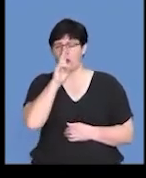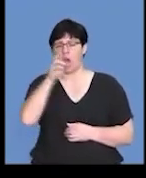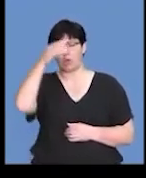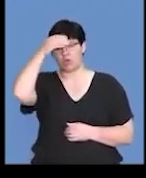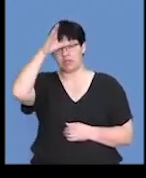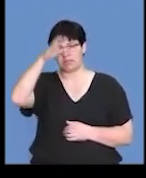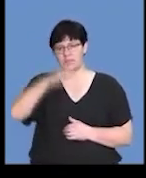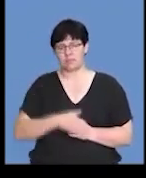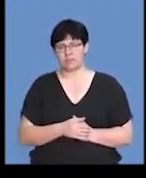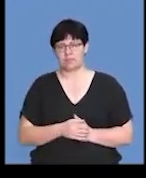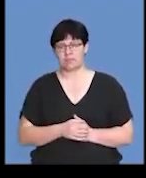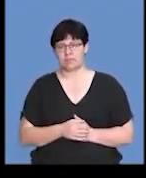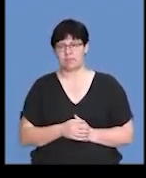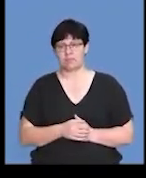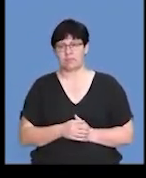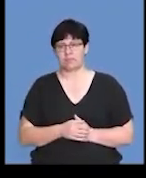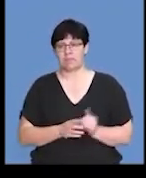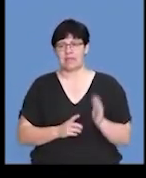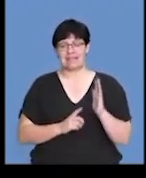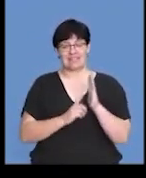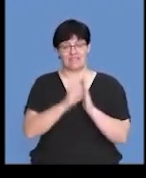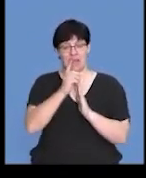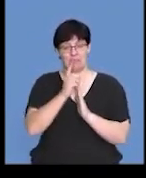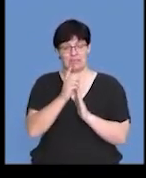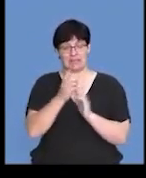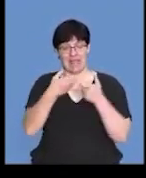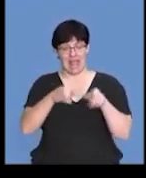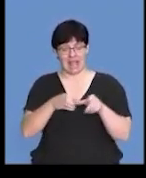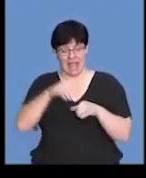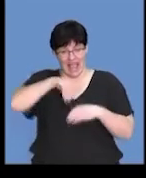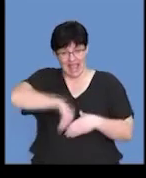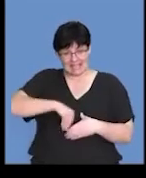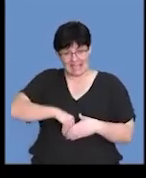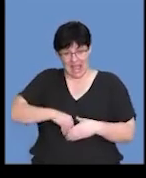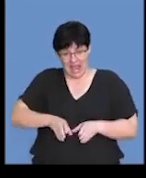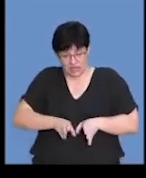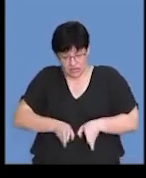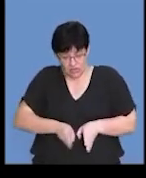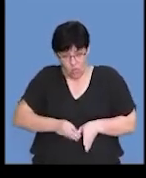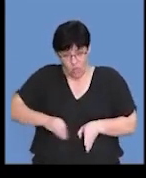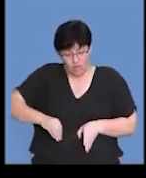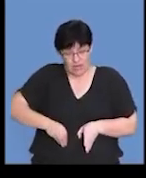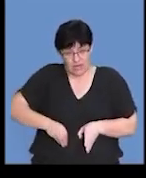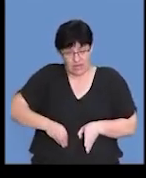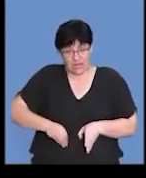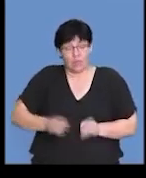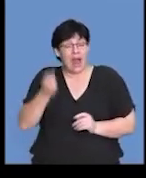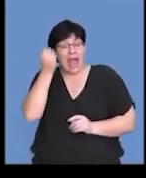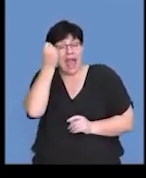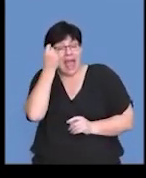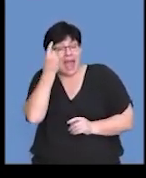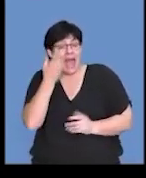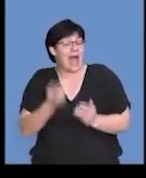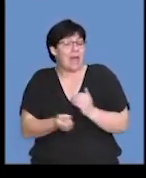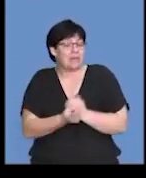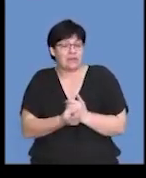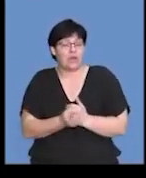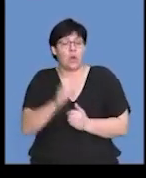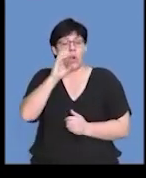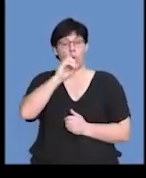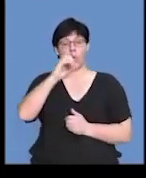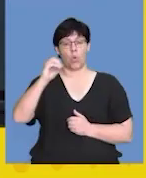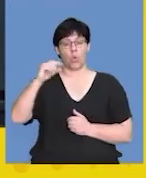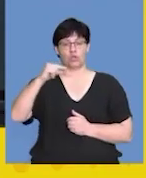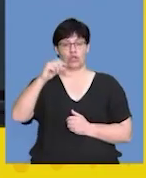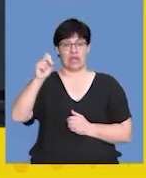development of an egg inside the ovary, we know that this happens during what we call eugenesis.